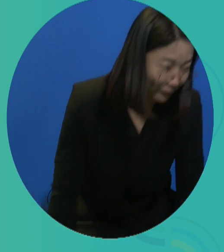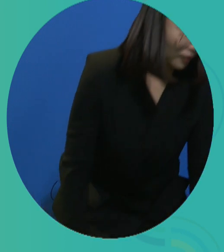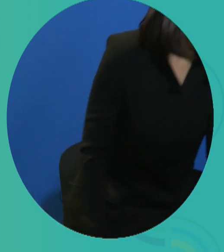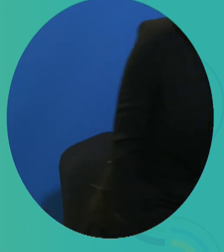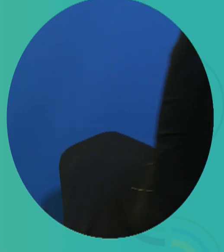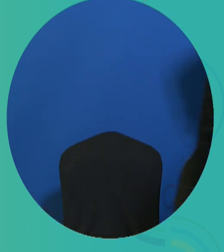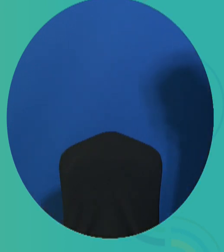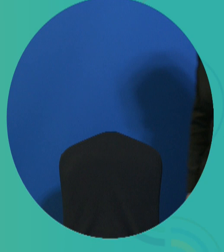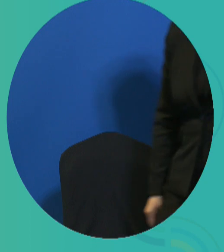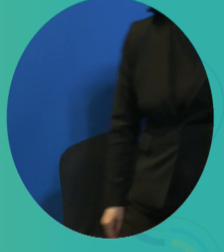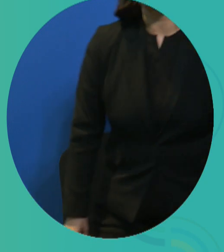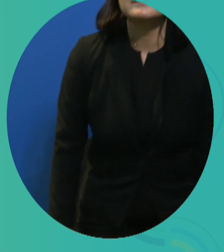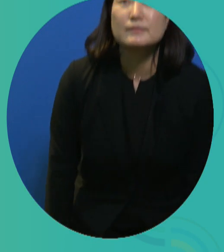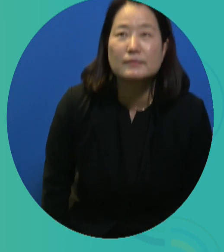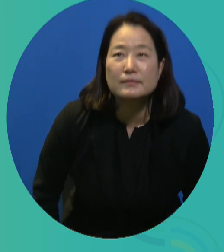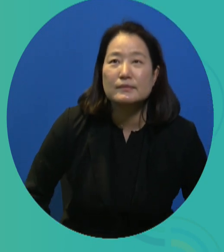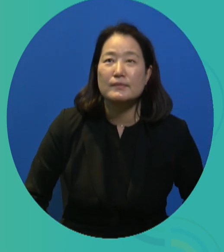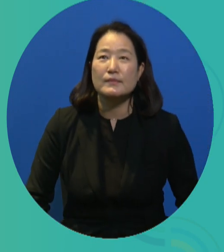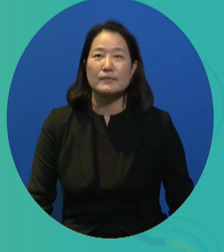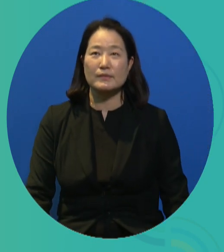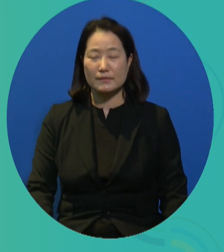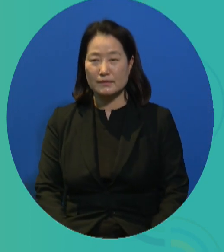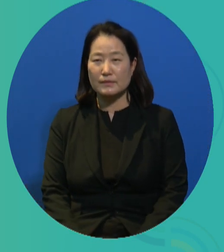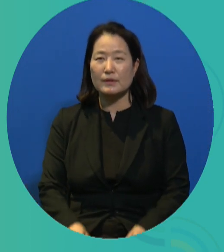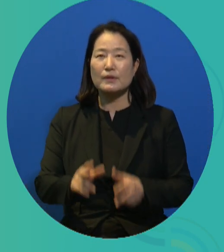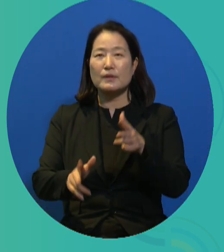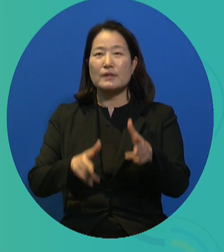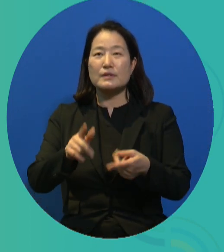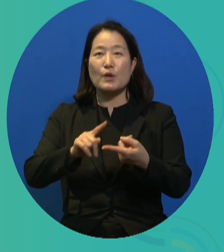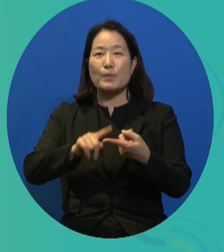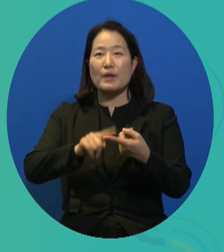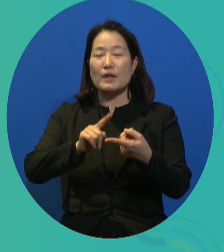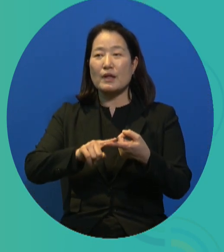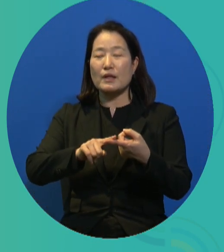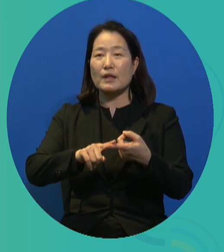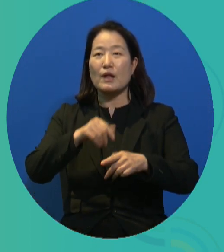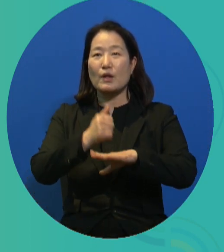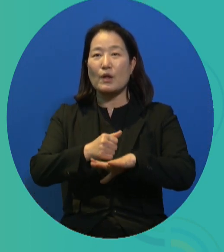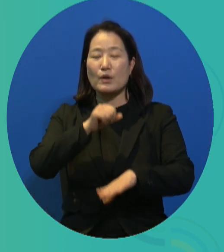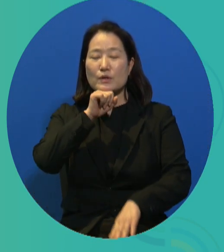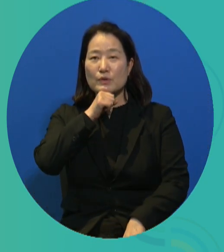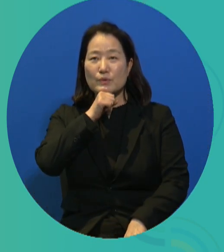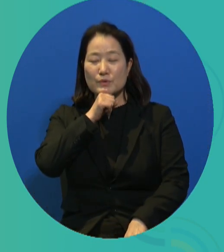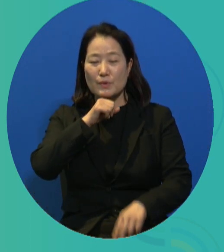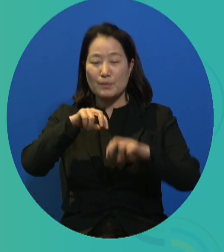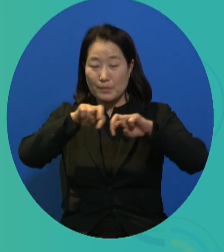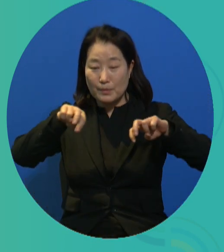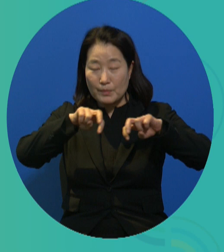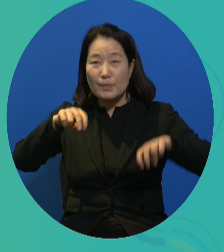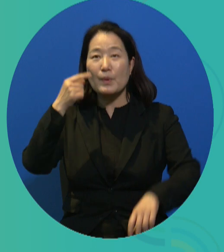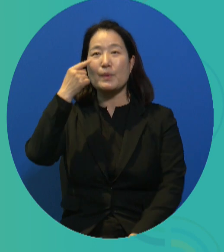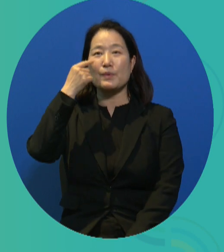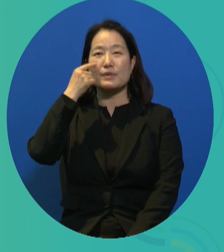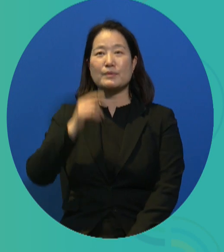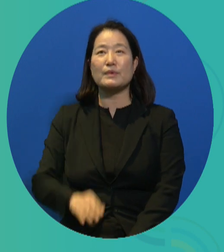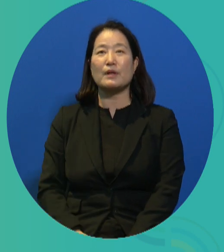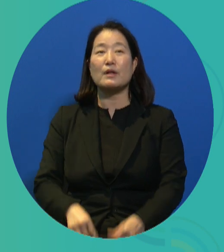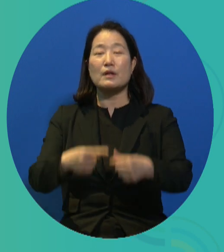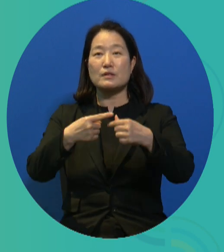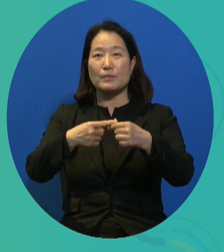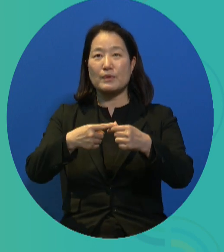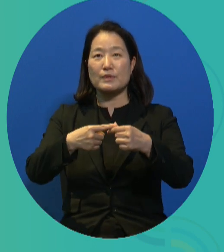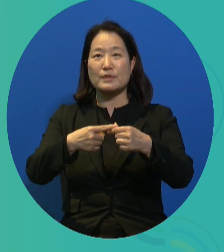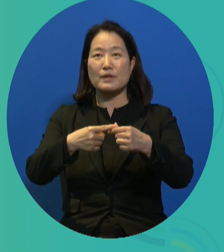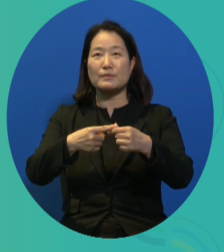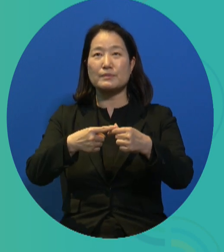the public better understand the situations of disabled persons. Now let's take a look at the outcome of this project. The